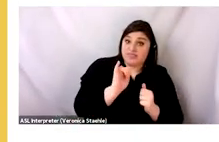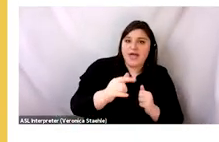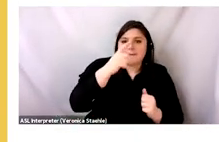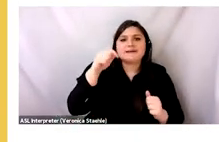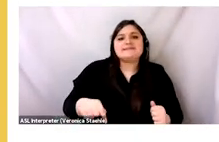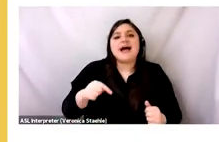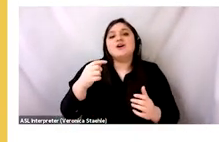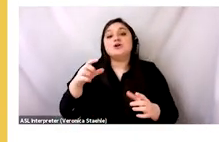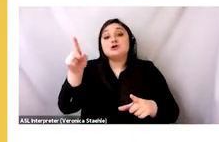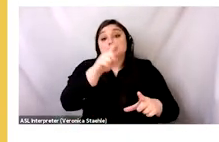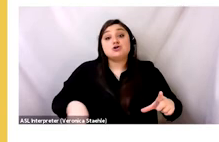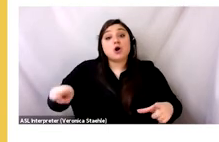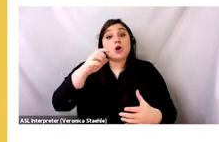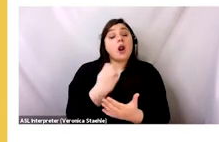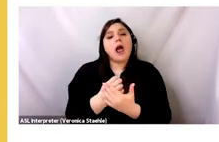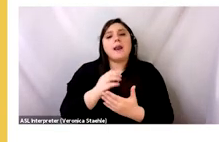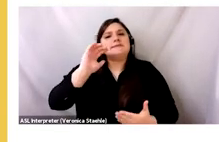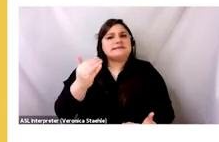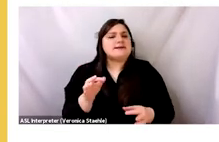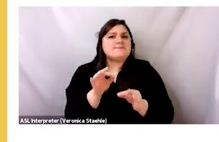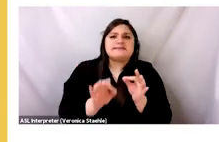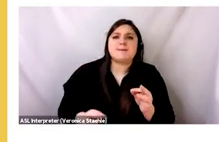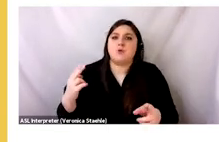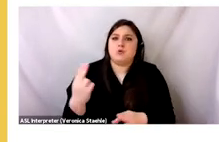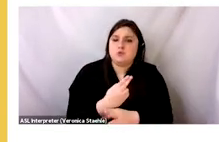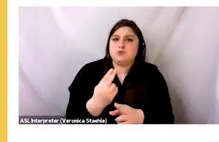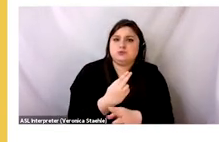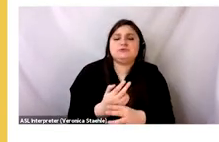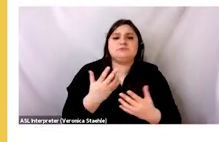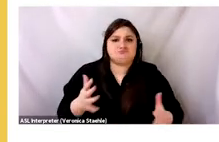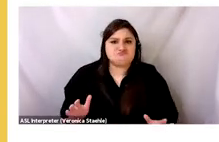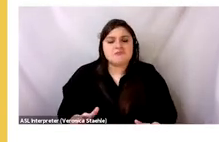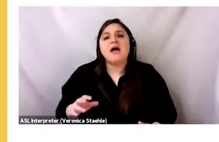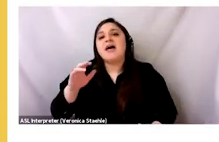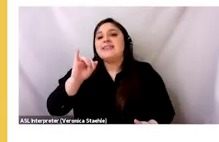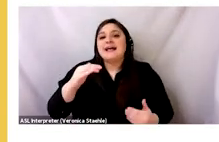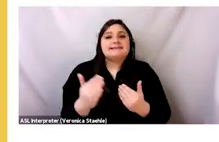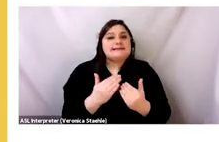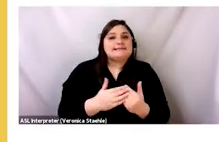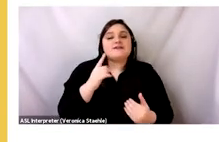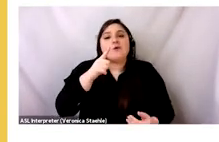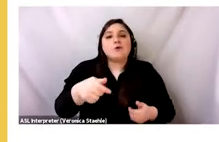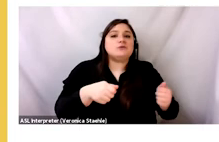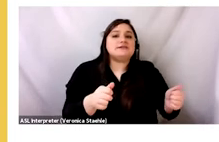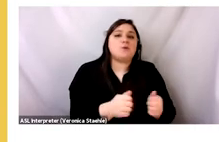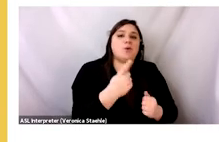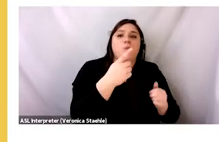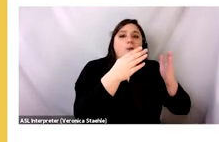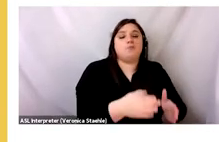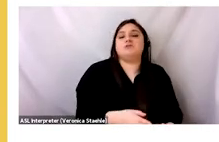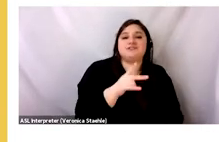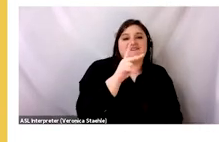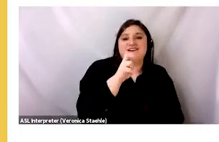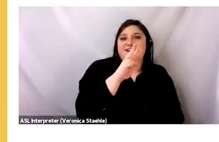attractive to brands because they're simpler. They're much simpler than an intersectional framework. It is much easier to, you know, deal